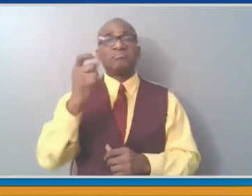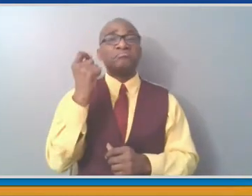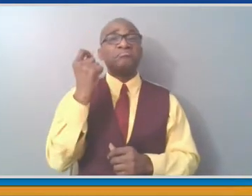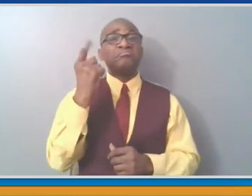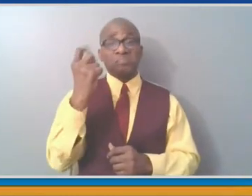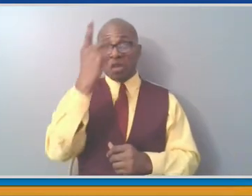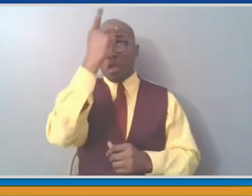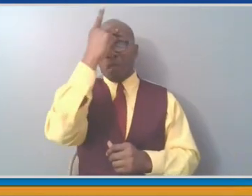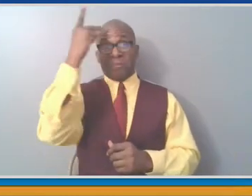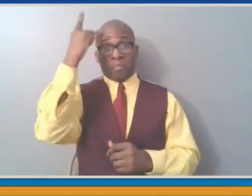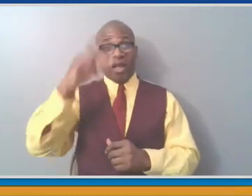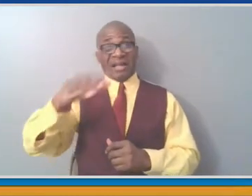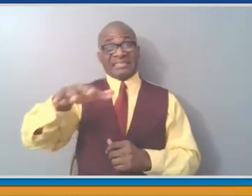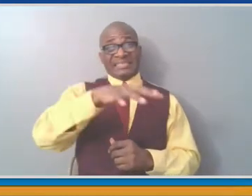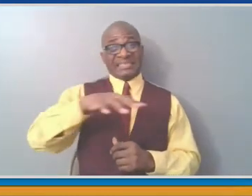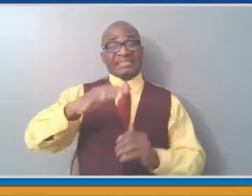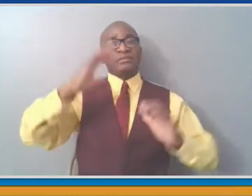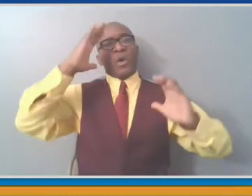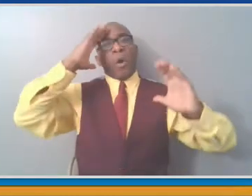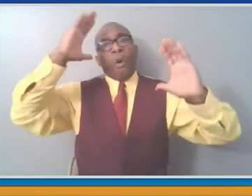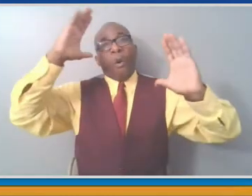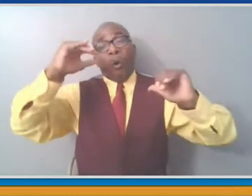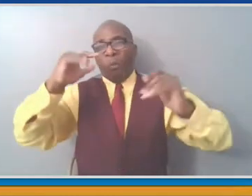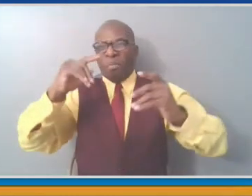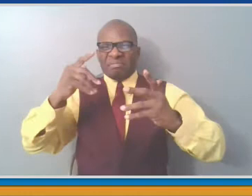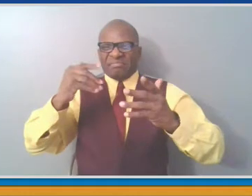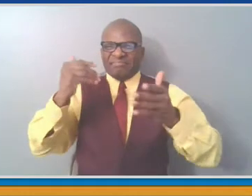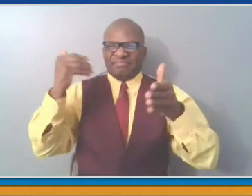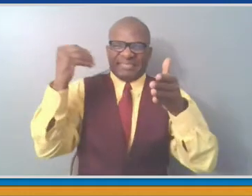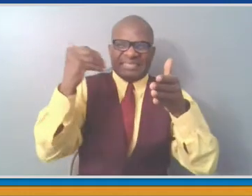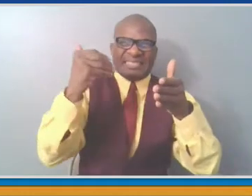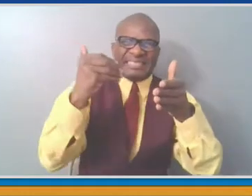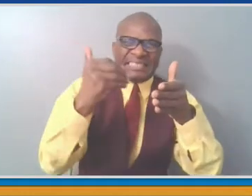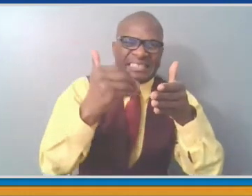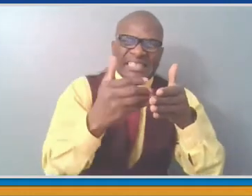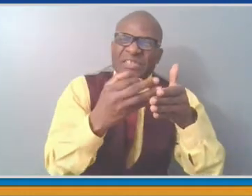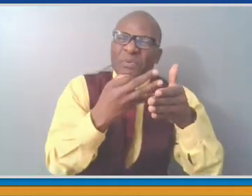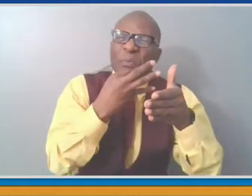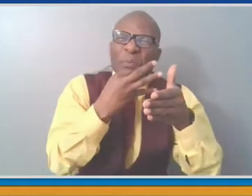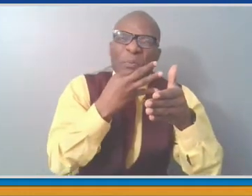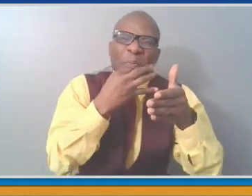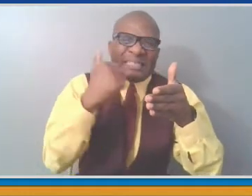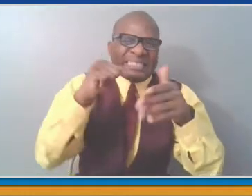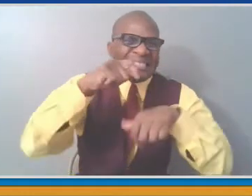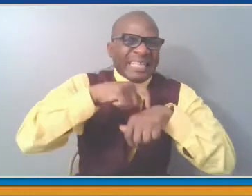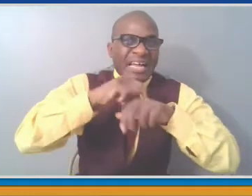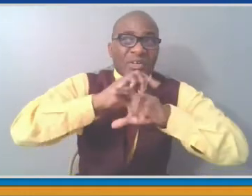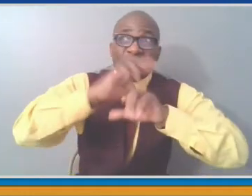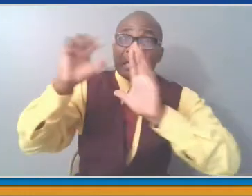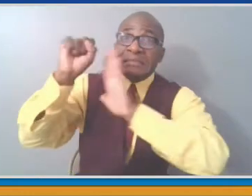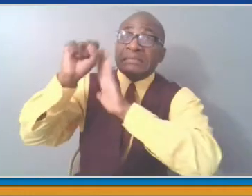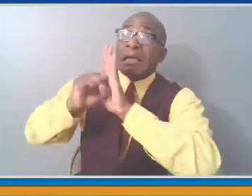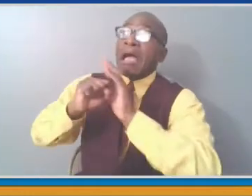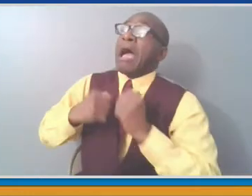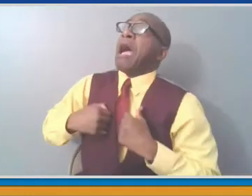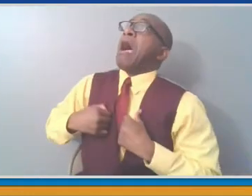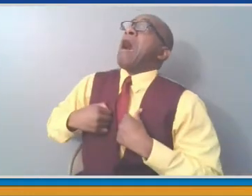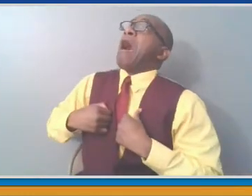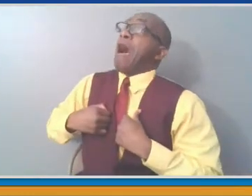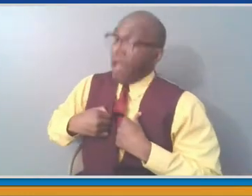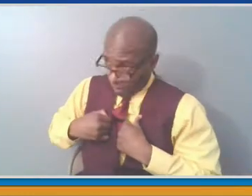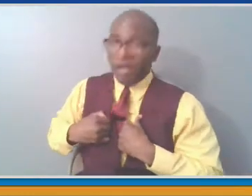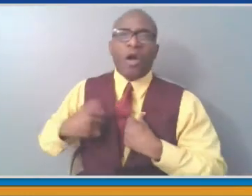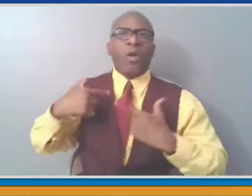hasn't been finalized yet. We're hopeful. We approach the state in a respectful fashion. The amount of testing is now widespread in